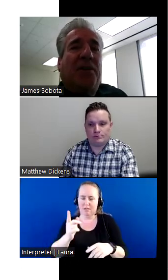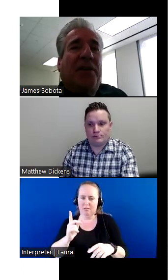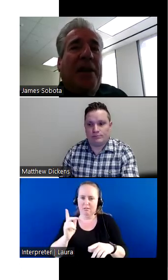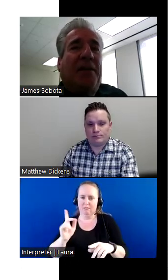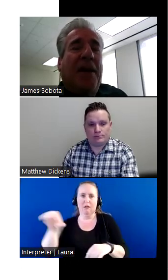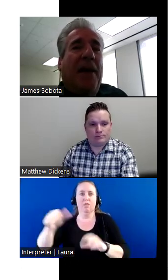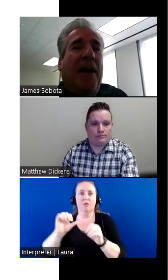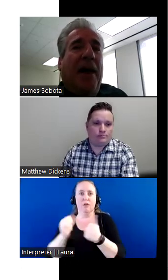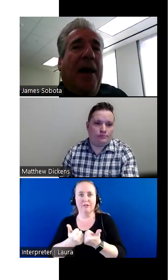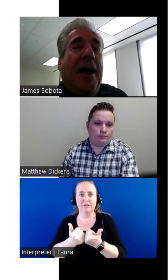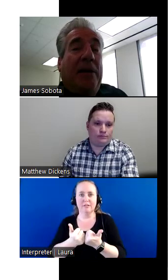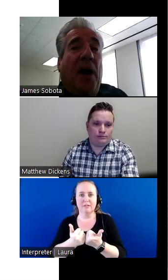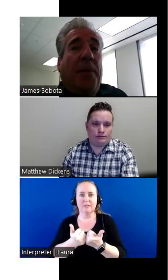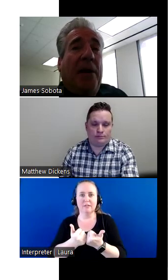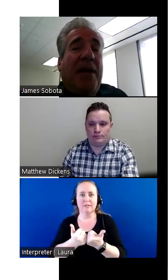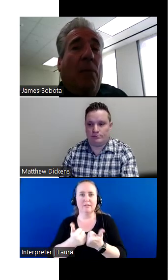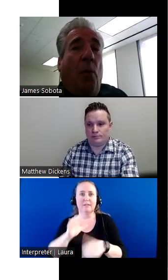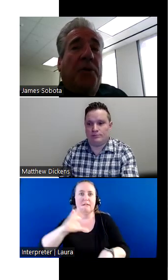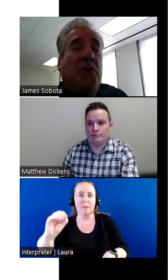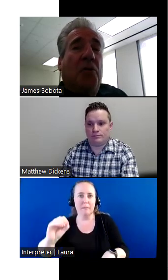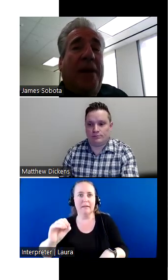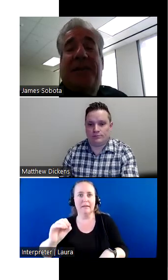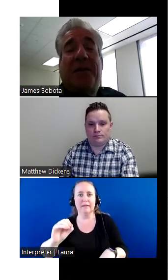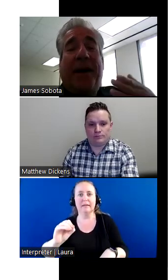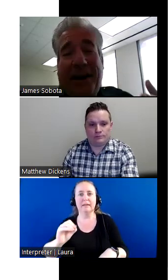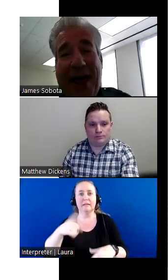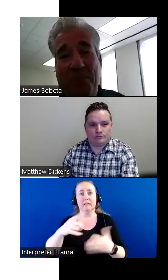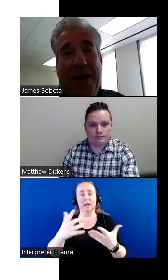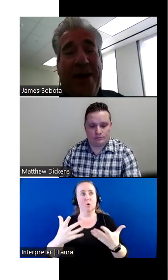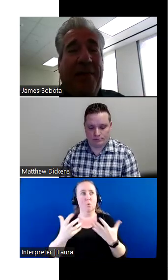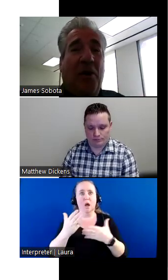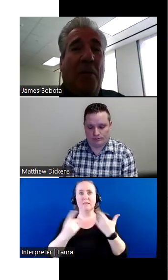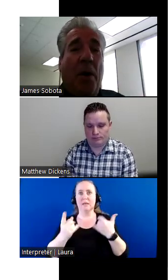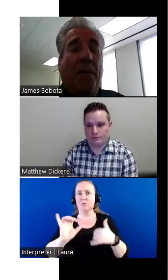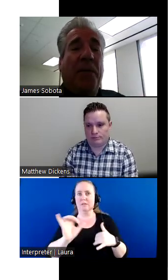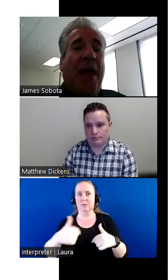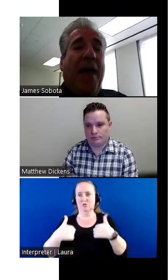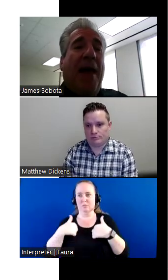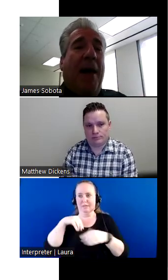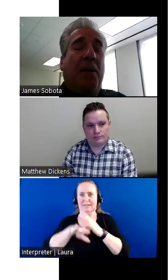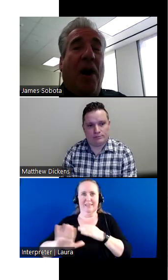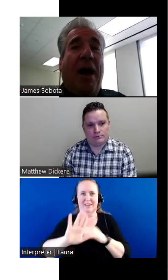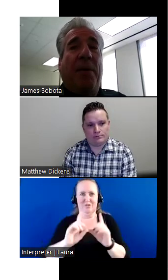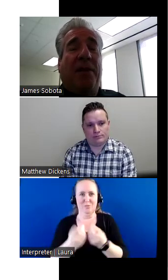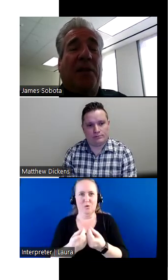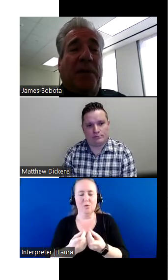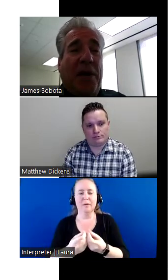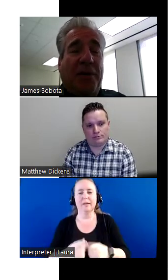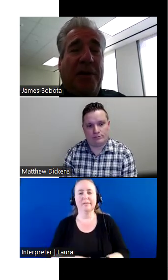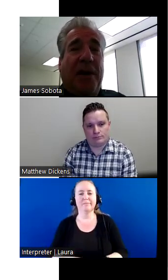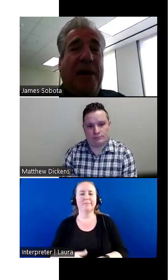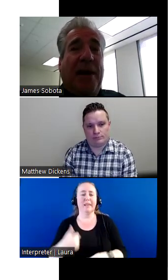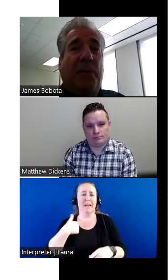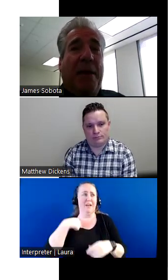other agencies and companies that want to get somebody like me in their department. I've been in this